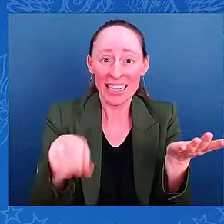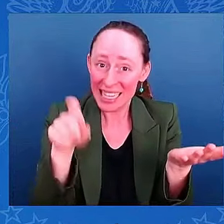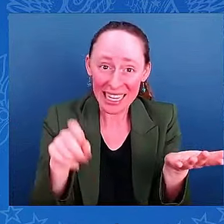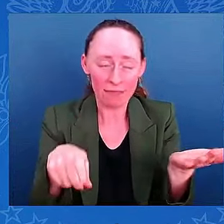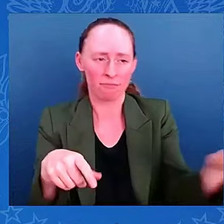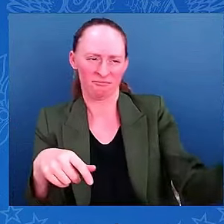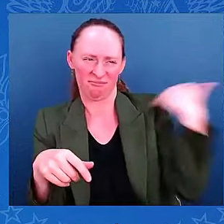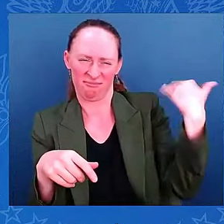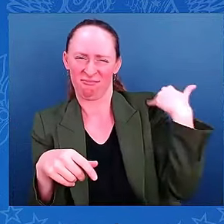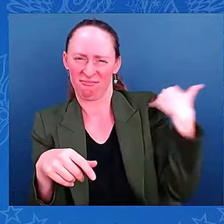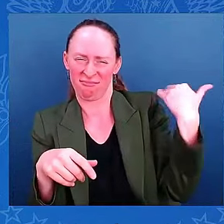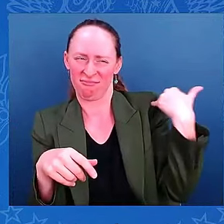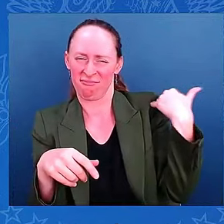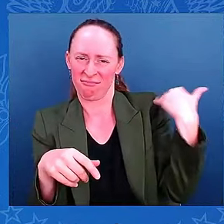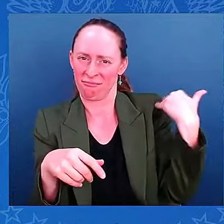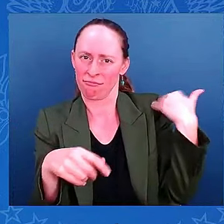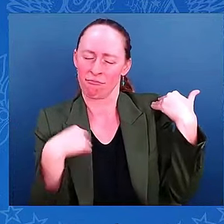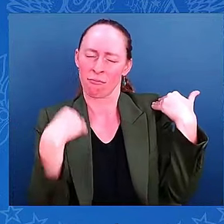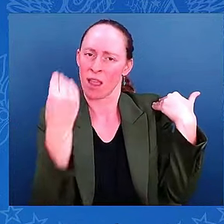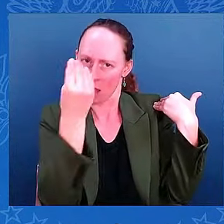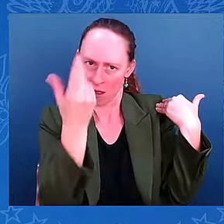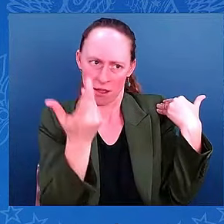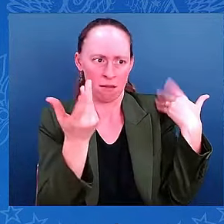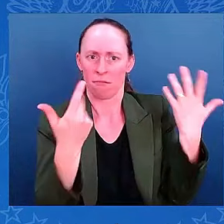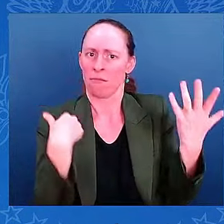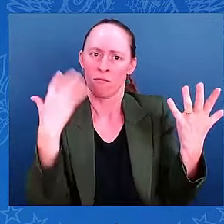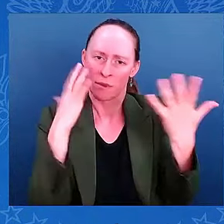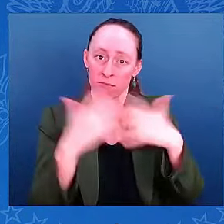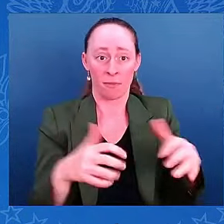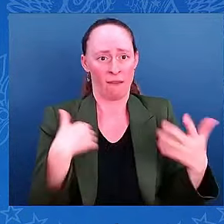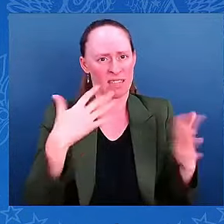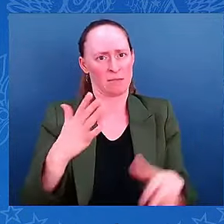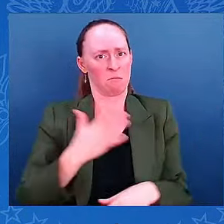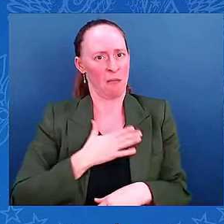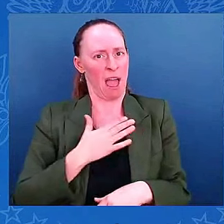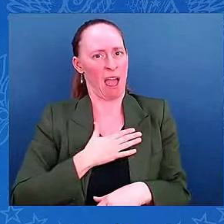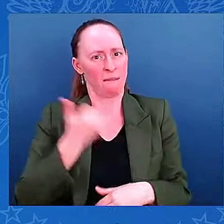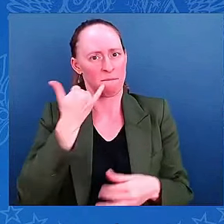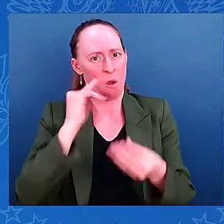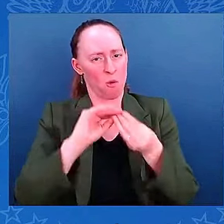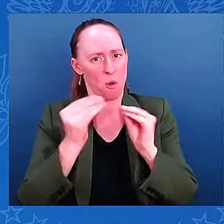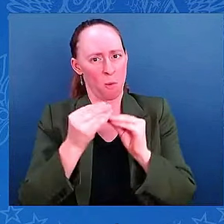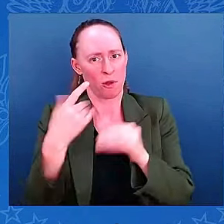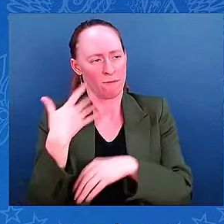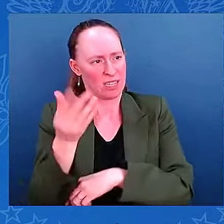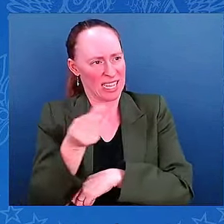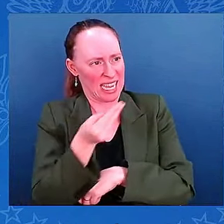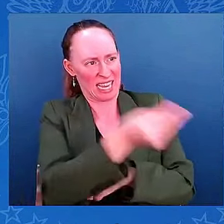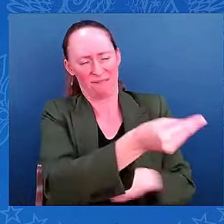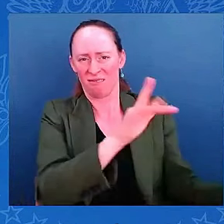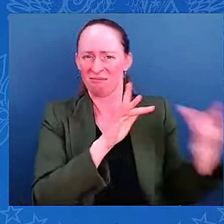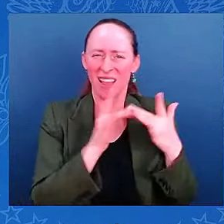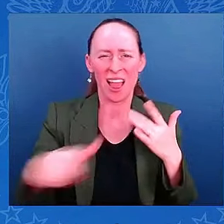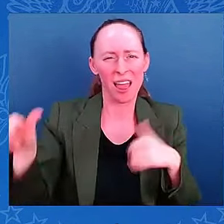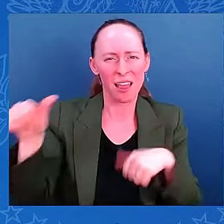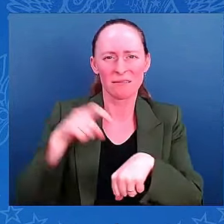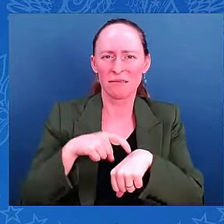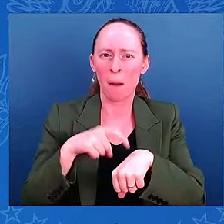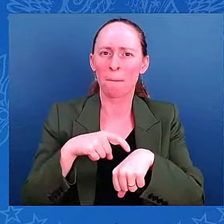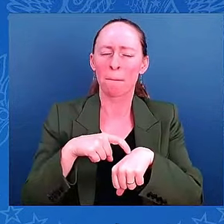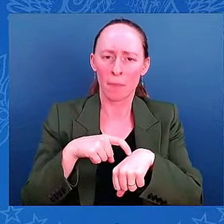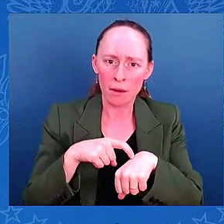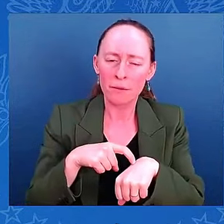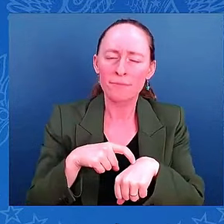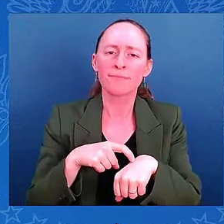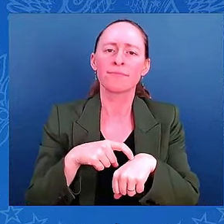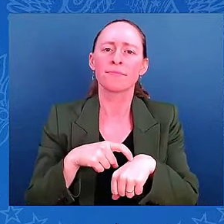personal phone number here at the White House to contact me directly if that's necessary. Let me close with this. I want to thank the governors